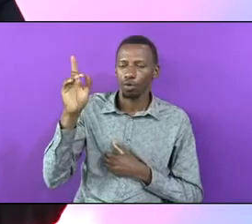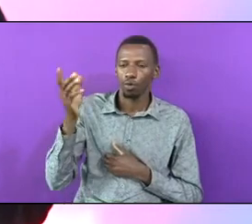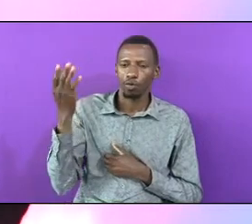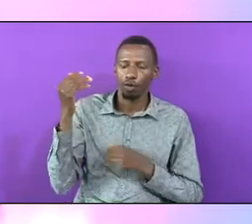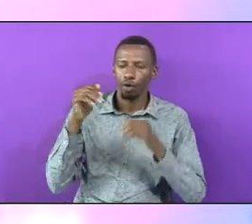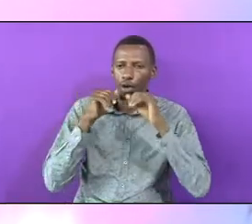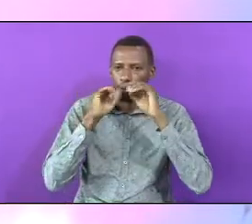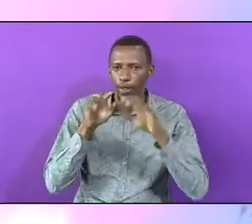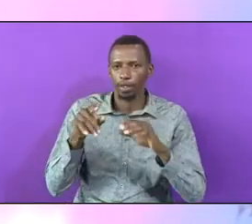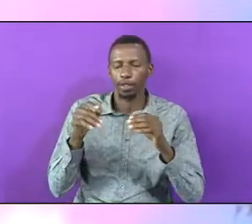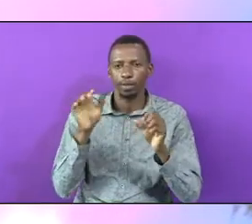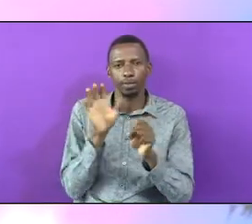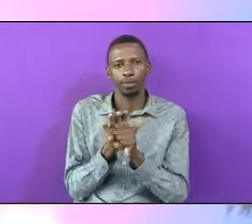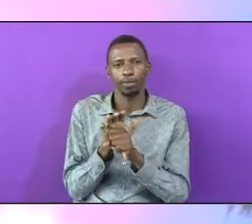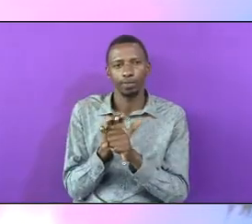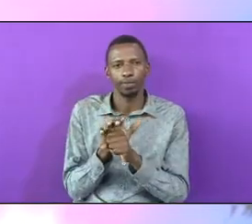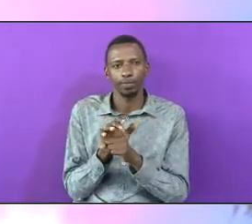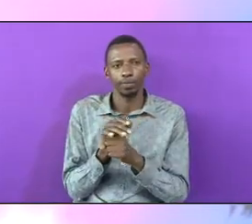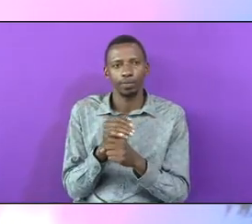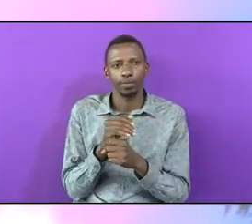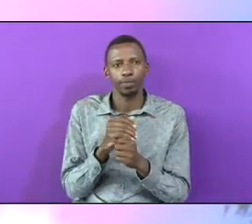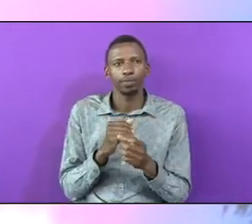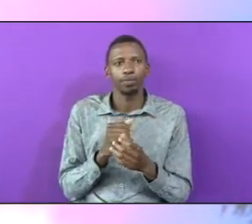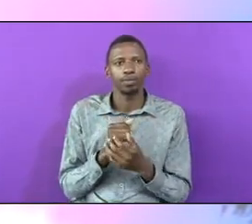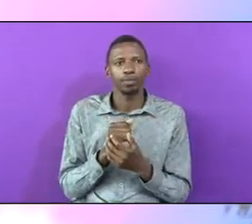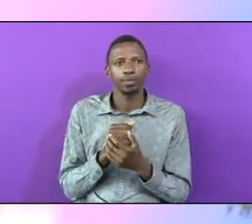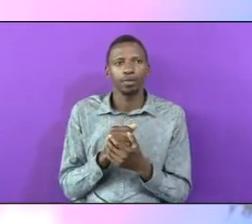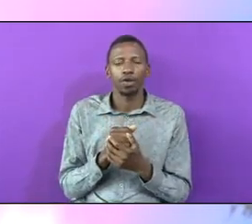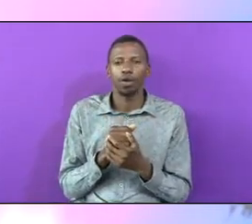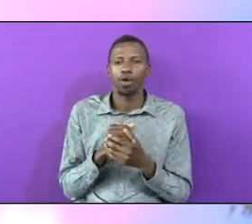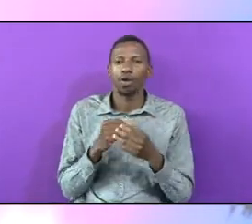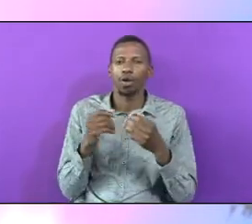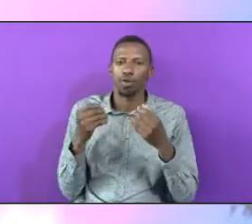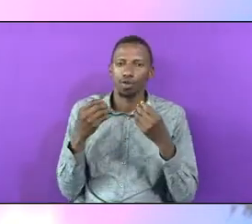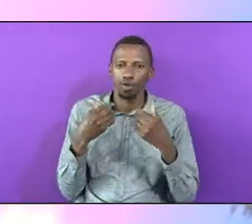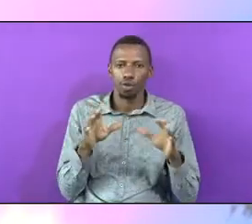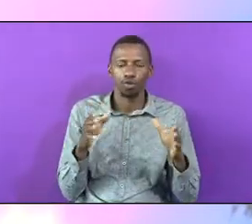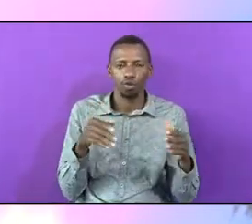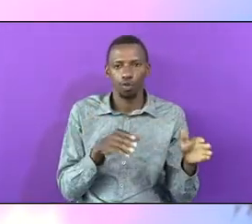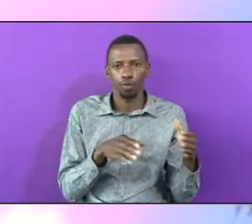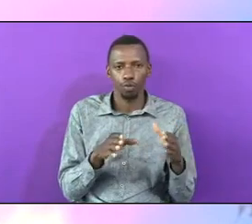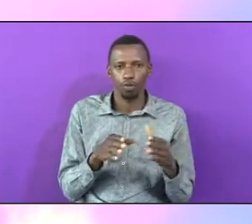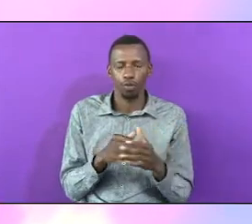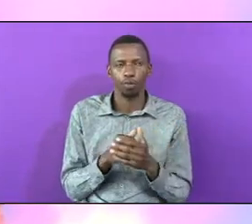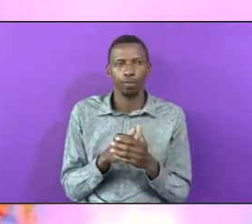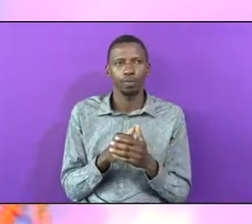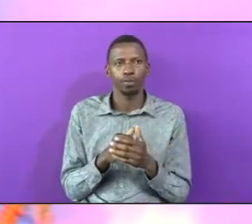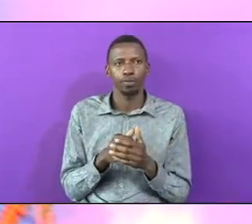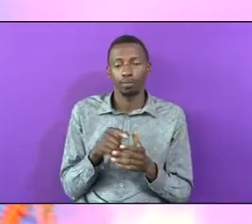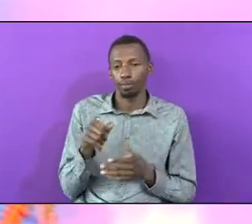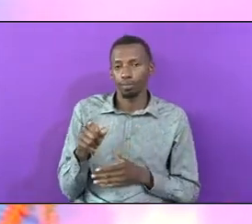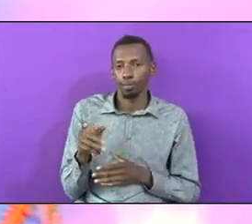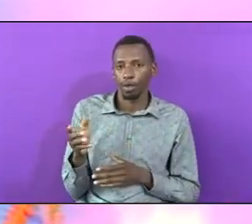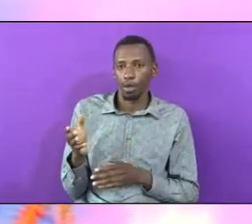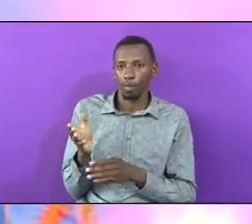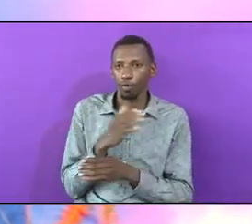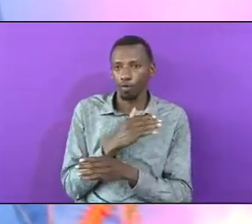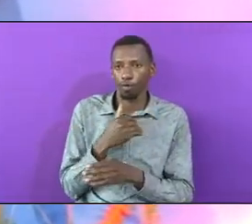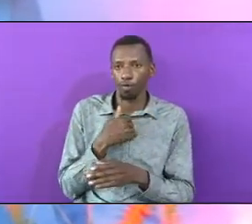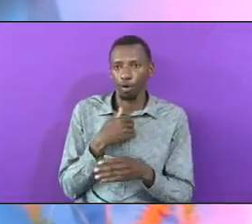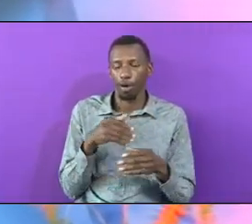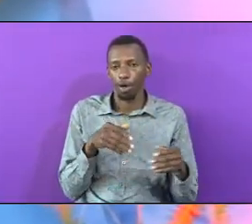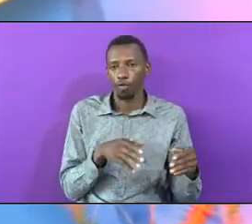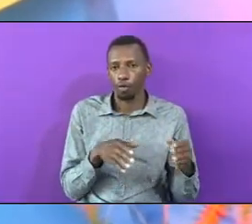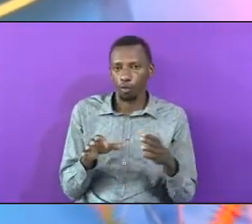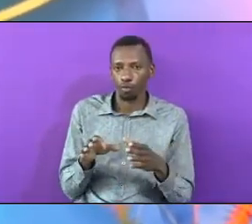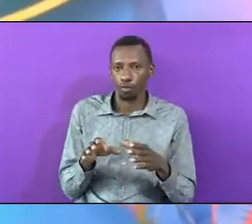And What We Miss In Life Are Lost Opportunities He Had An Opportunity To Grab The Hand